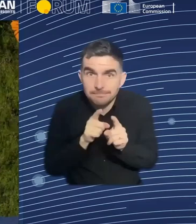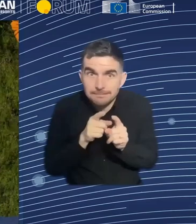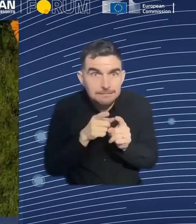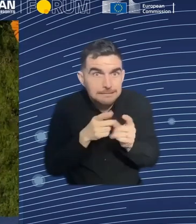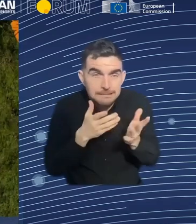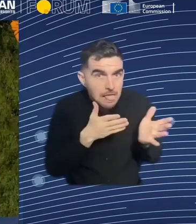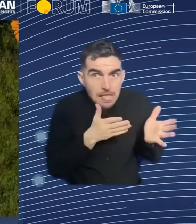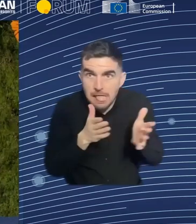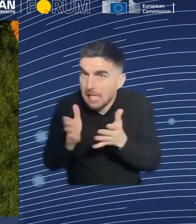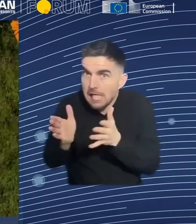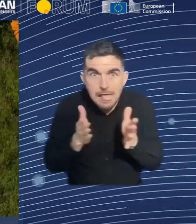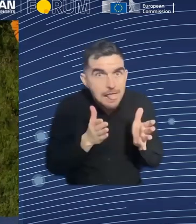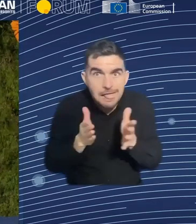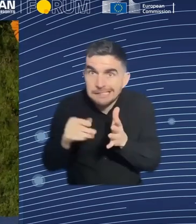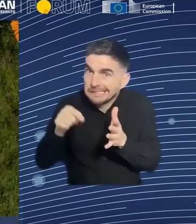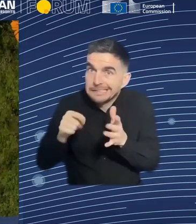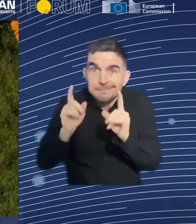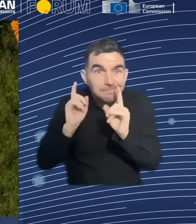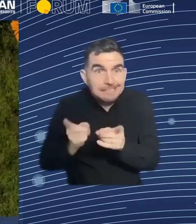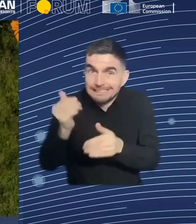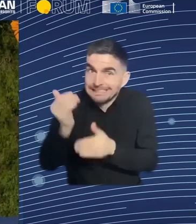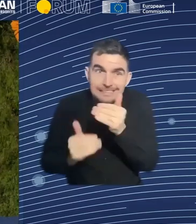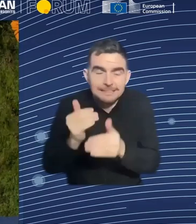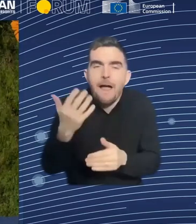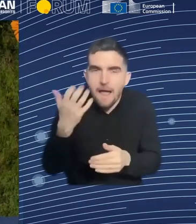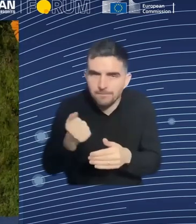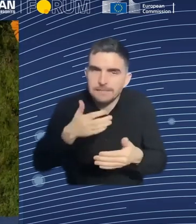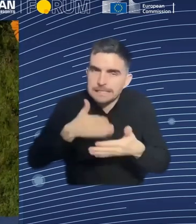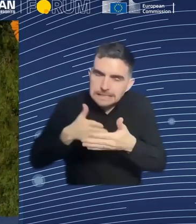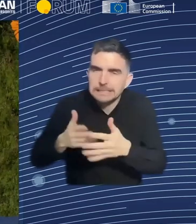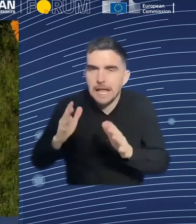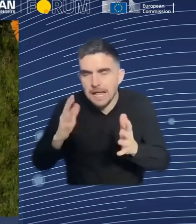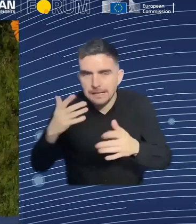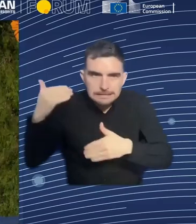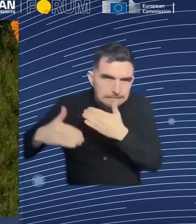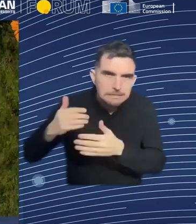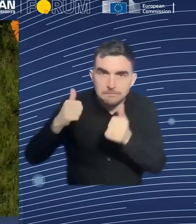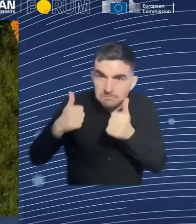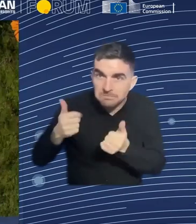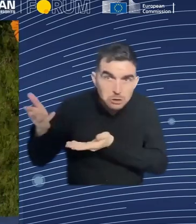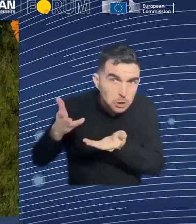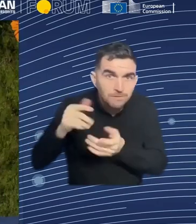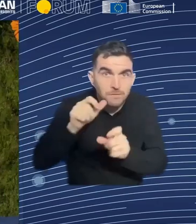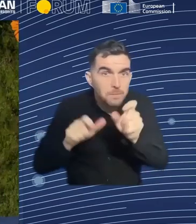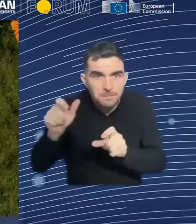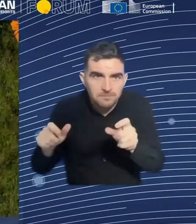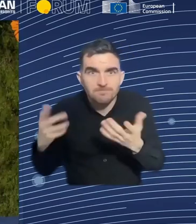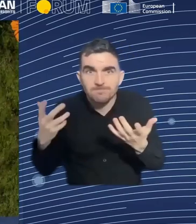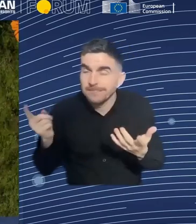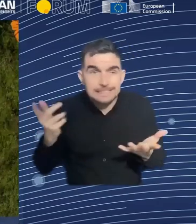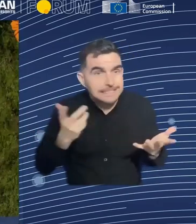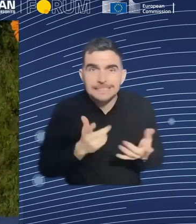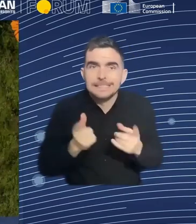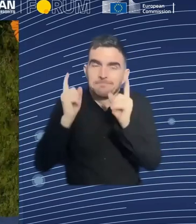citizen and they have no choice but addressing it. And I hope we will do it faster. We need to think about